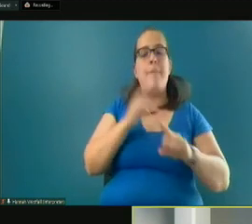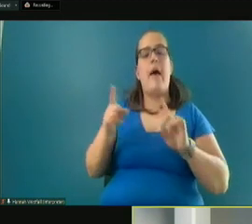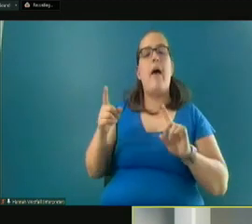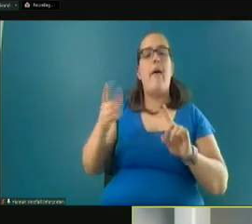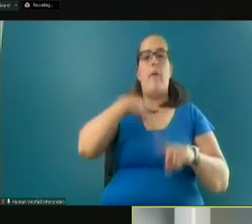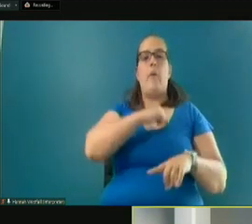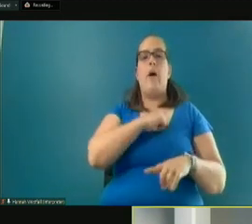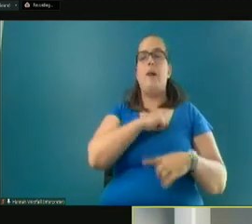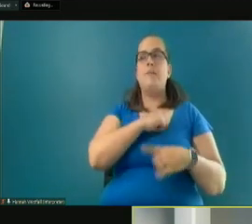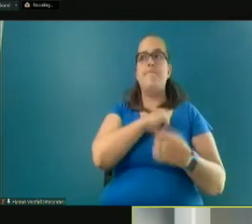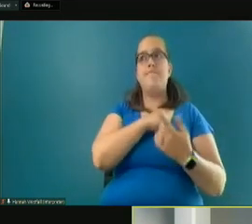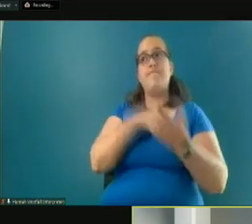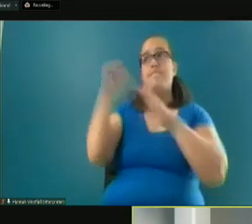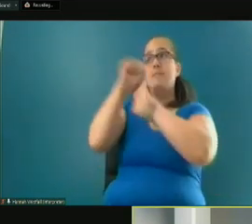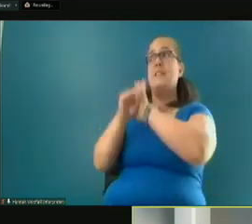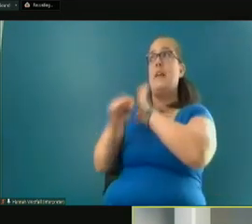implementing a state requirement.